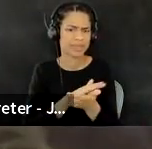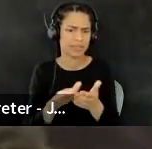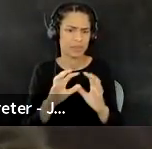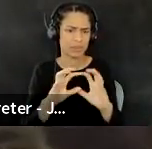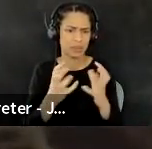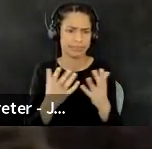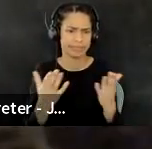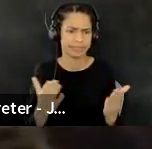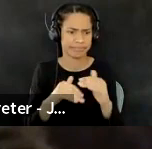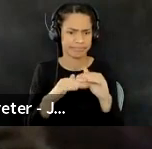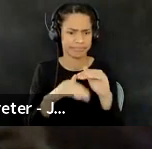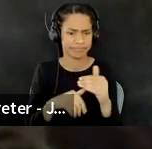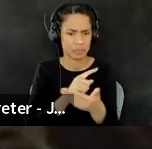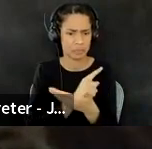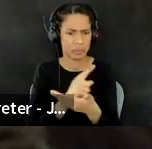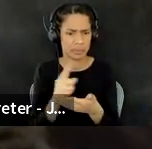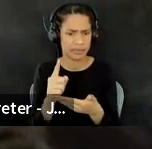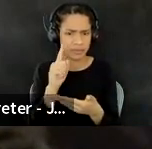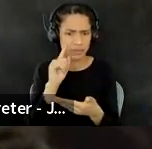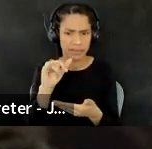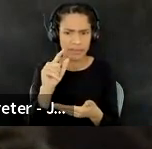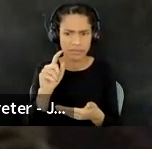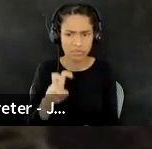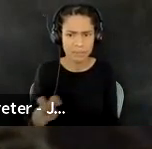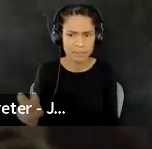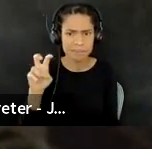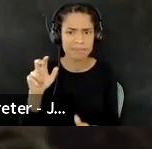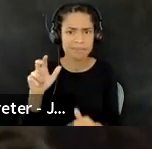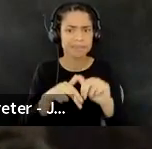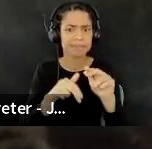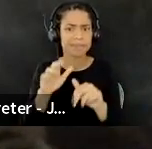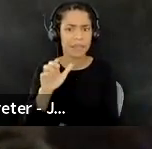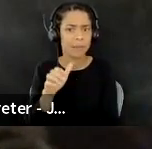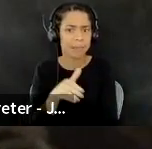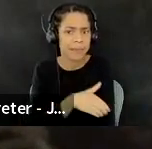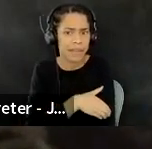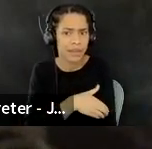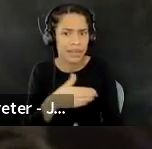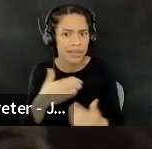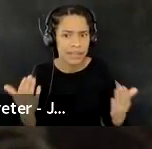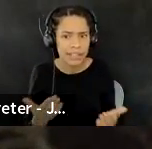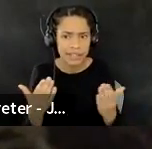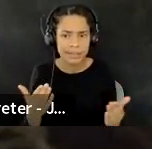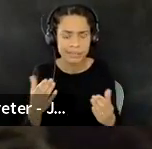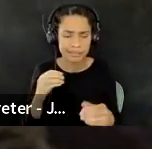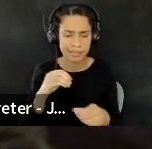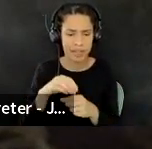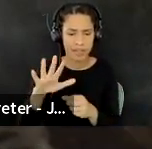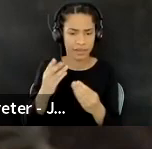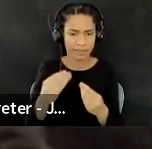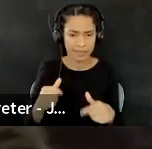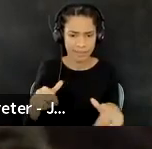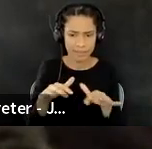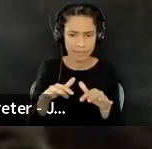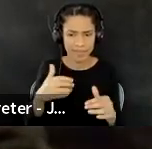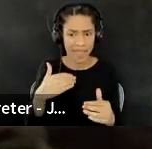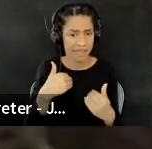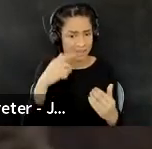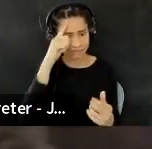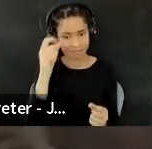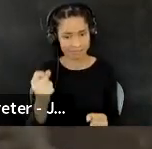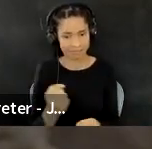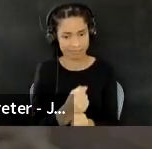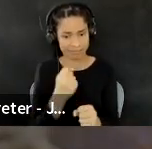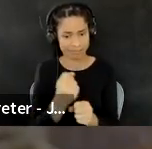week on this first trip, um, building their power by being here and being on their homelands. Uh, we had strategic meetings with, um, some